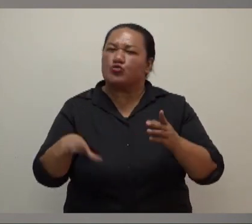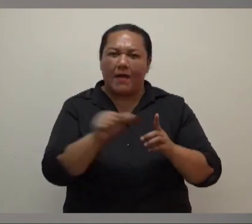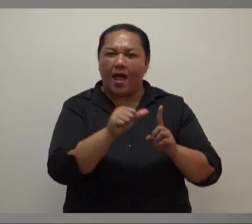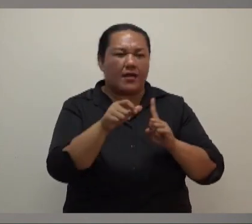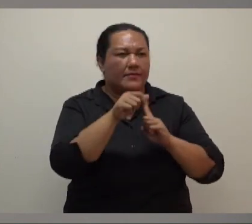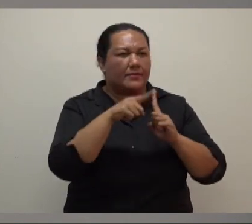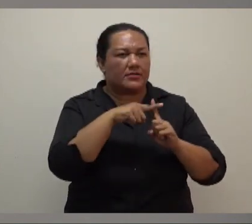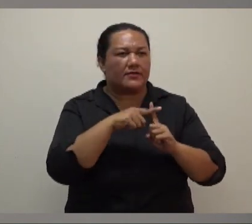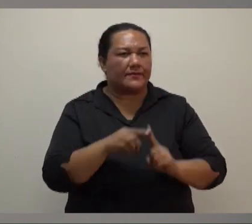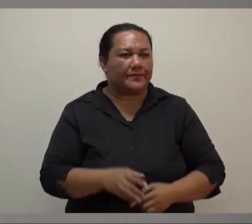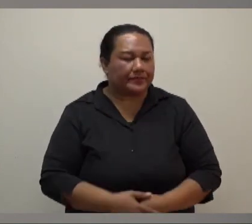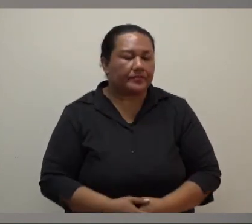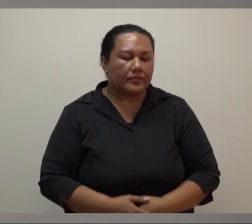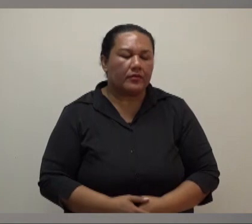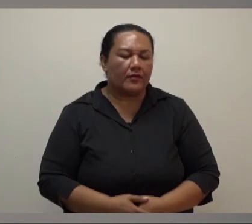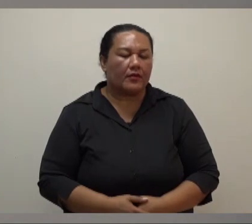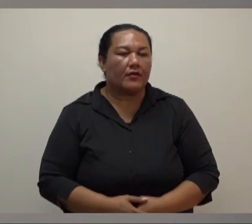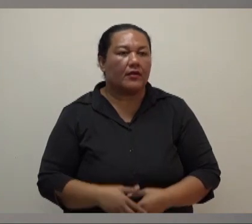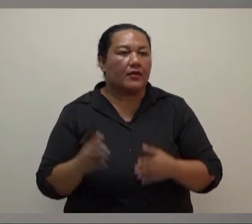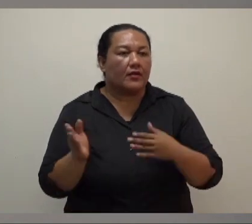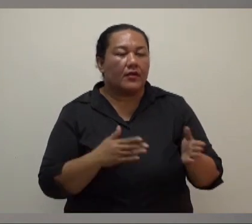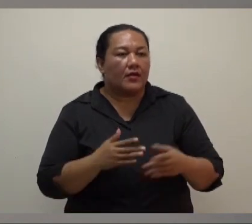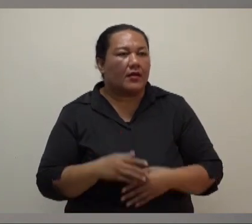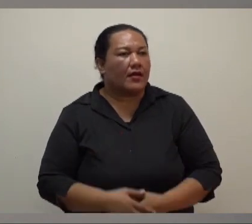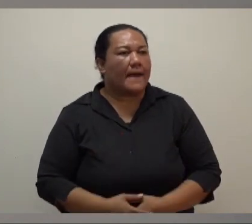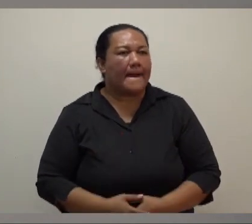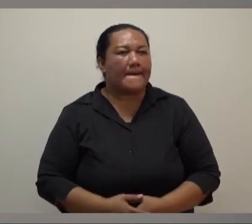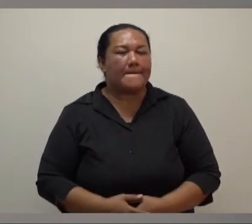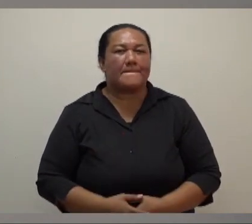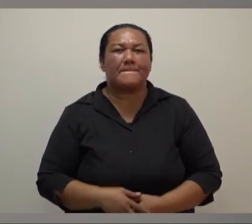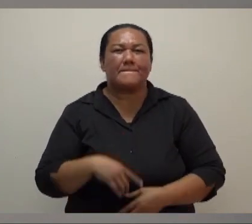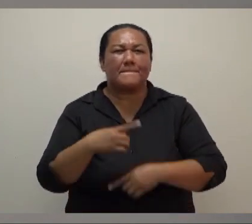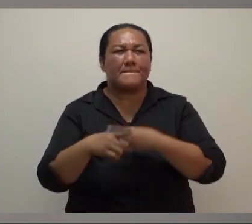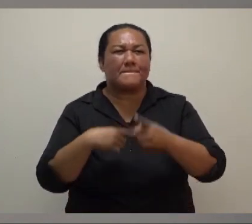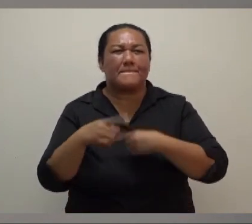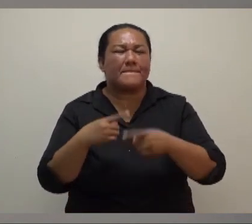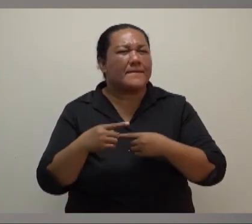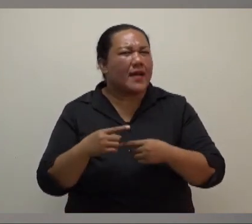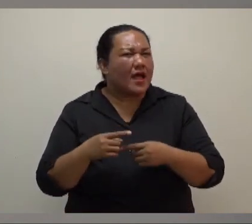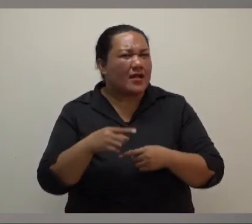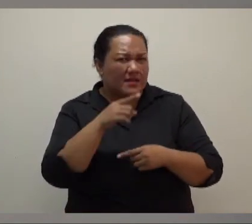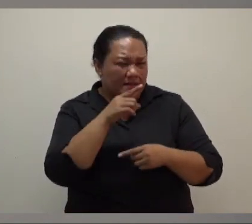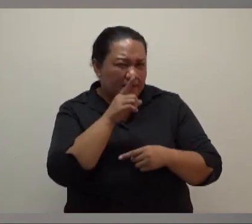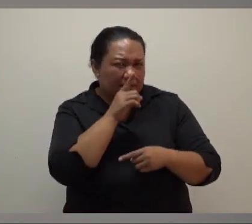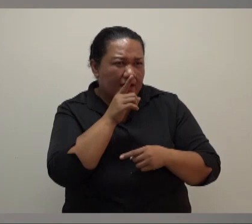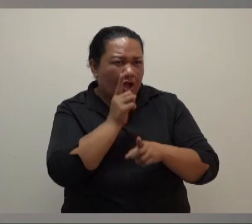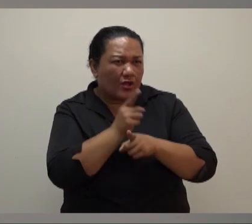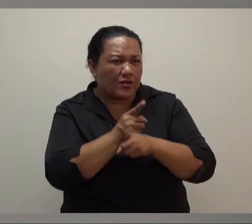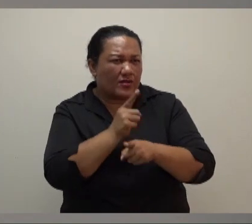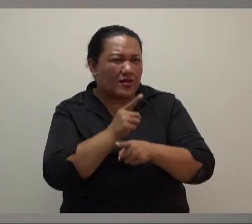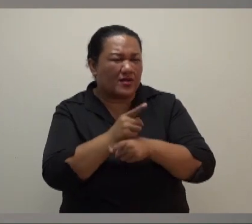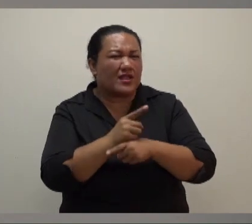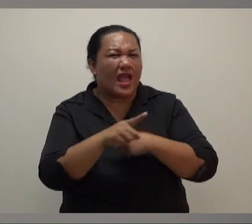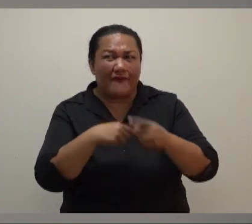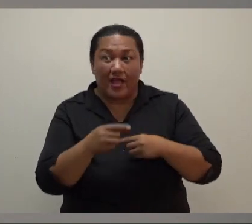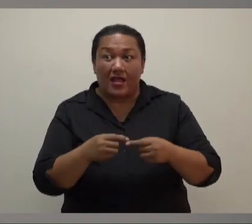measures that are in place for indoor gatherings as well as outdoor gatherings, you've talked about people not to be sharing utensils and all. What